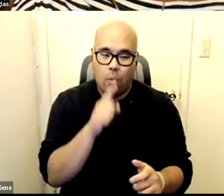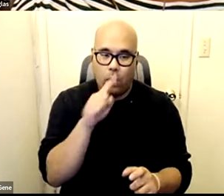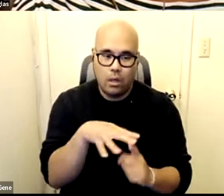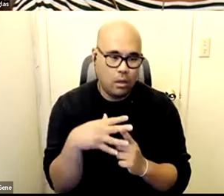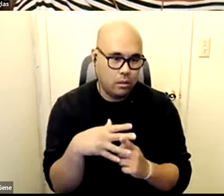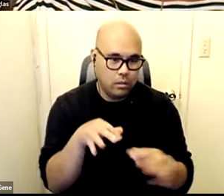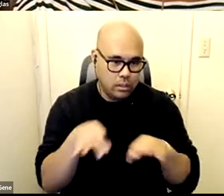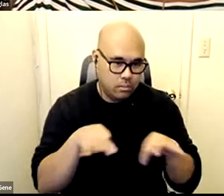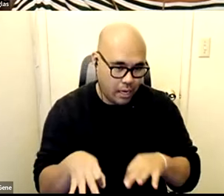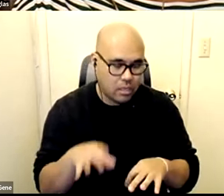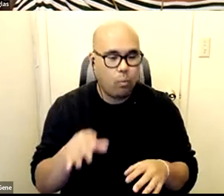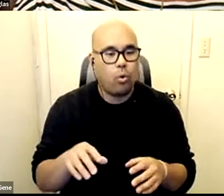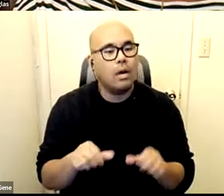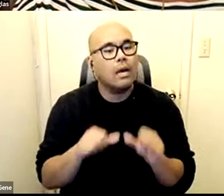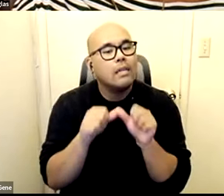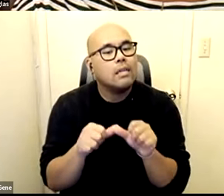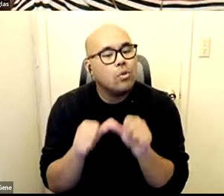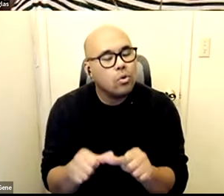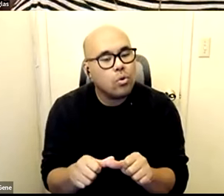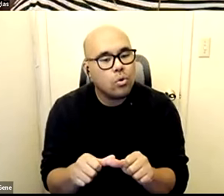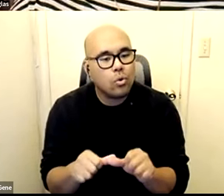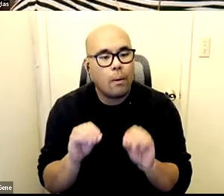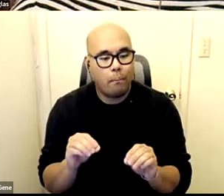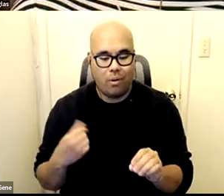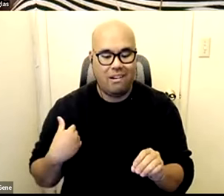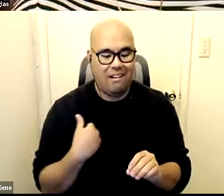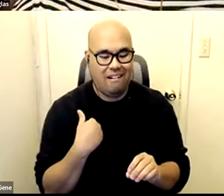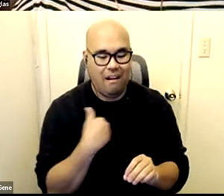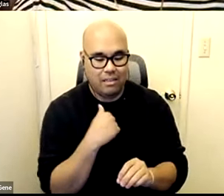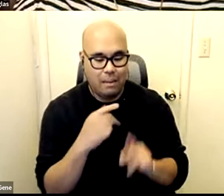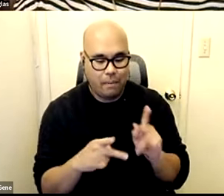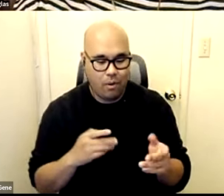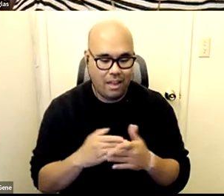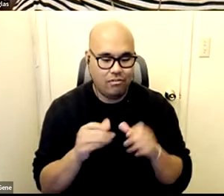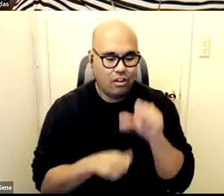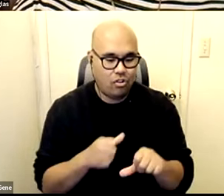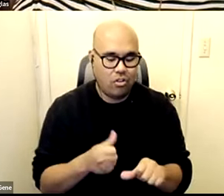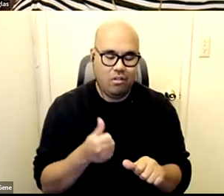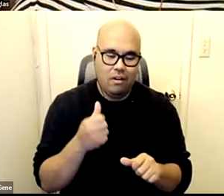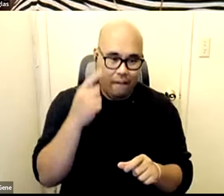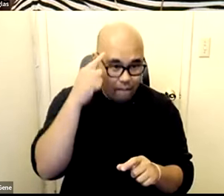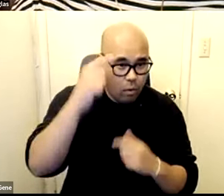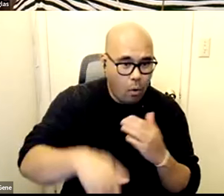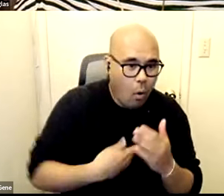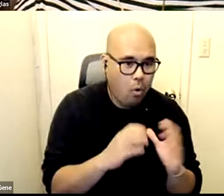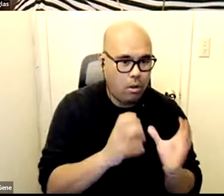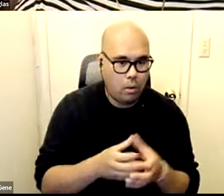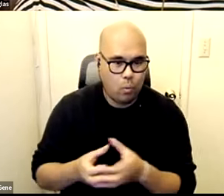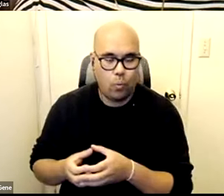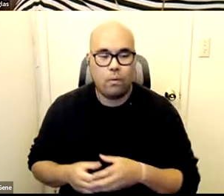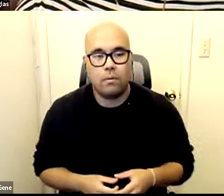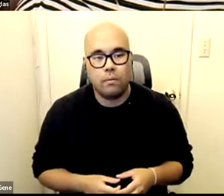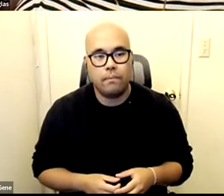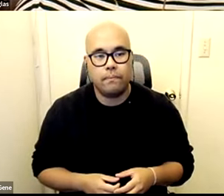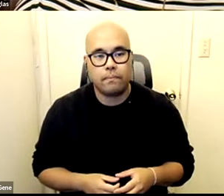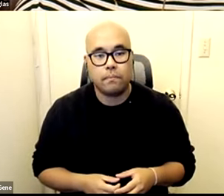that continues to put us against one another in every category no that's right that's right and i think you know the i want to i